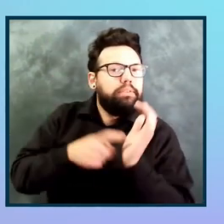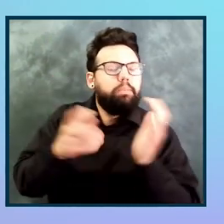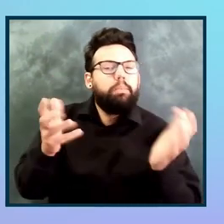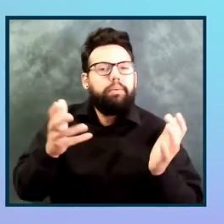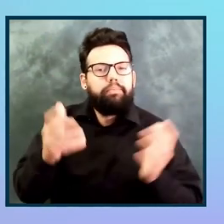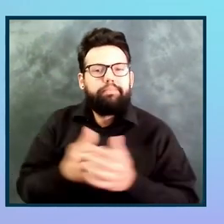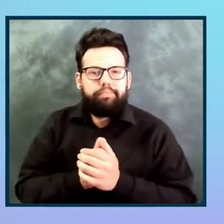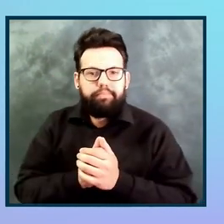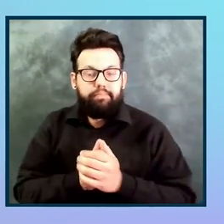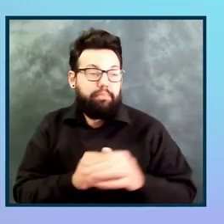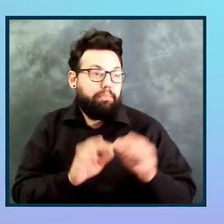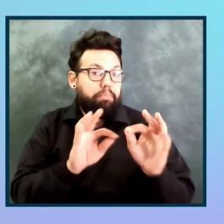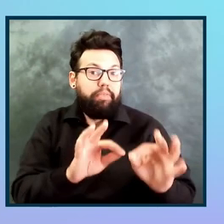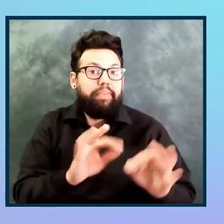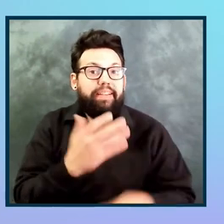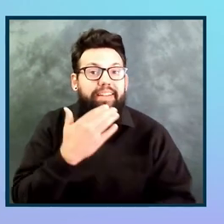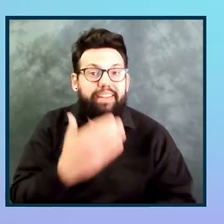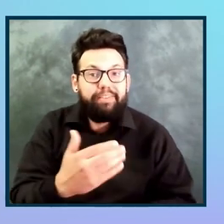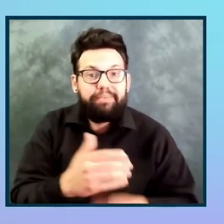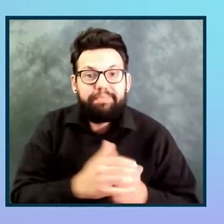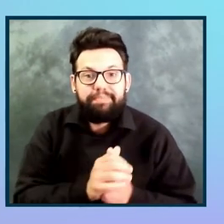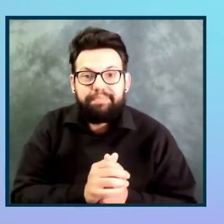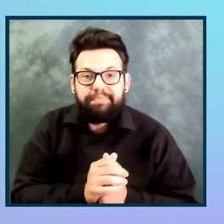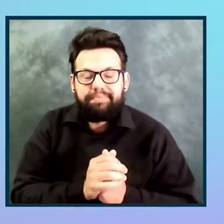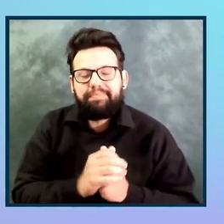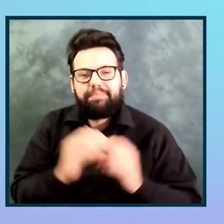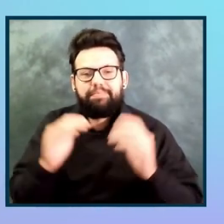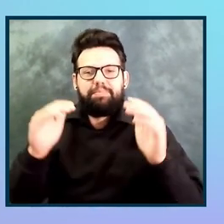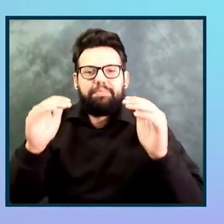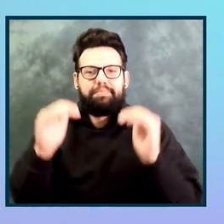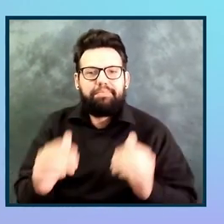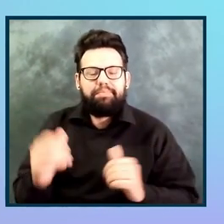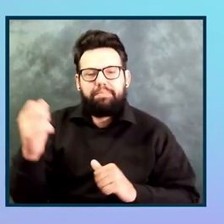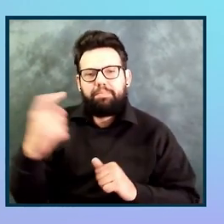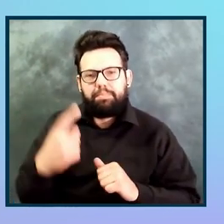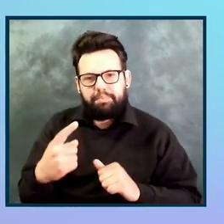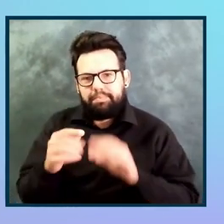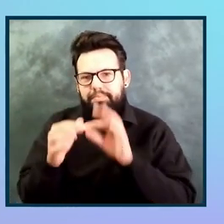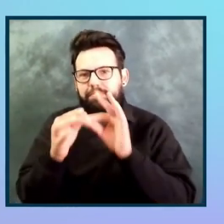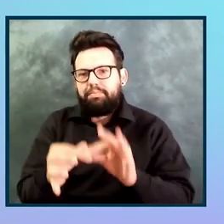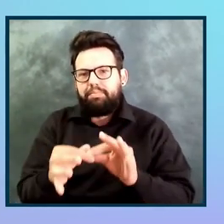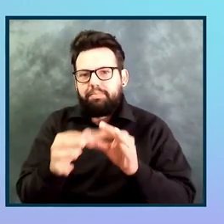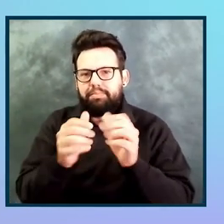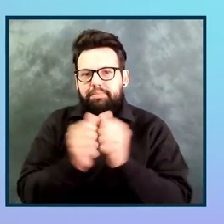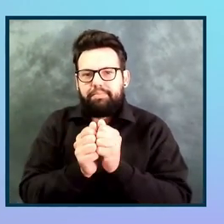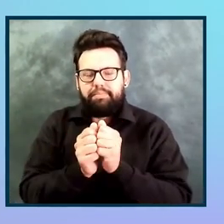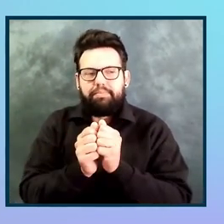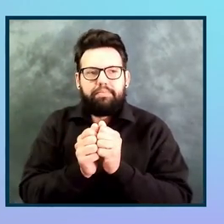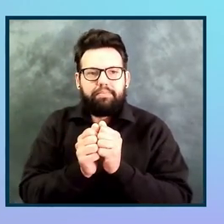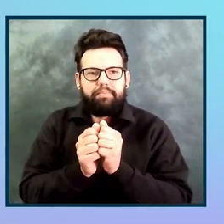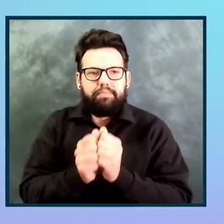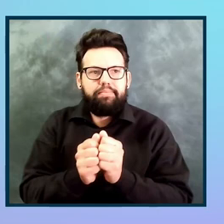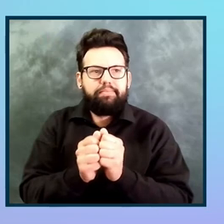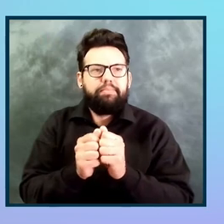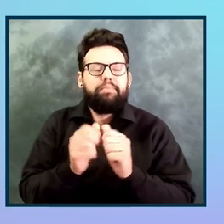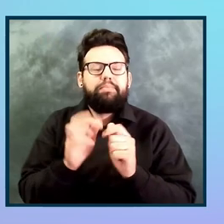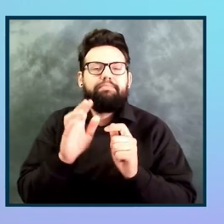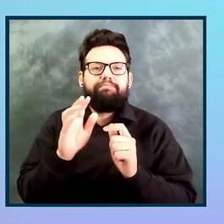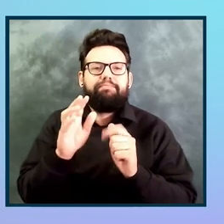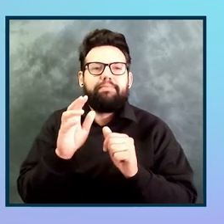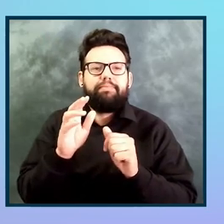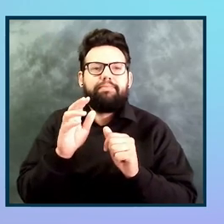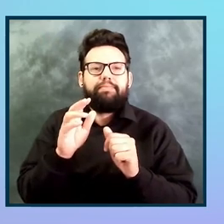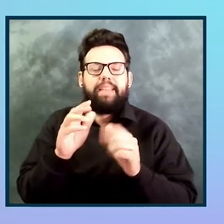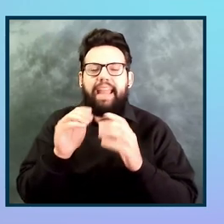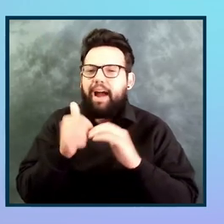All right, perfect. Thank you, guys. All right. So the next question is about engaging and sort of managing